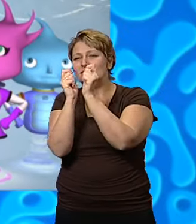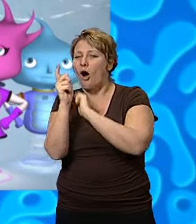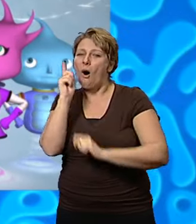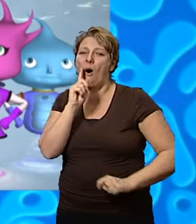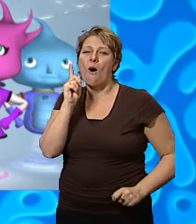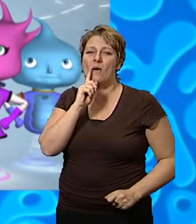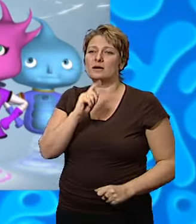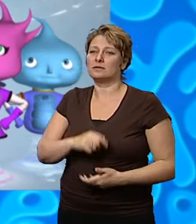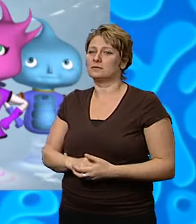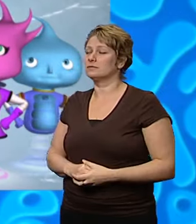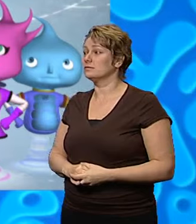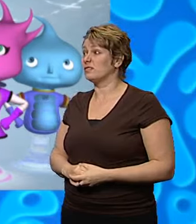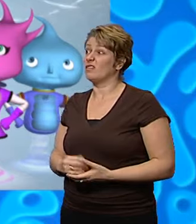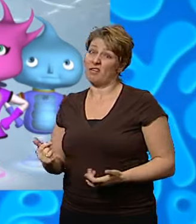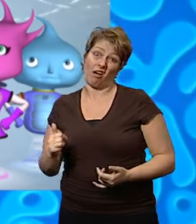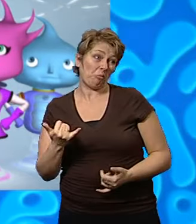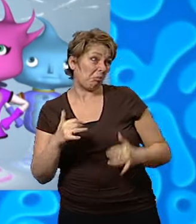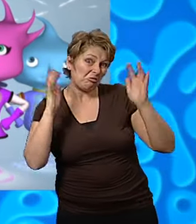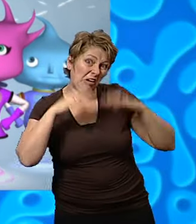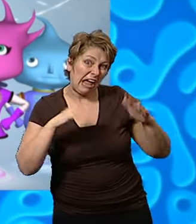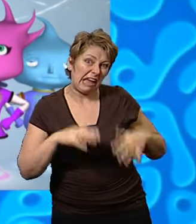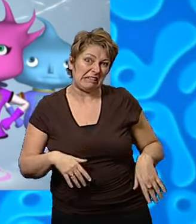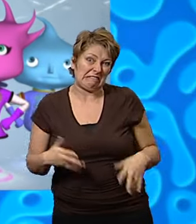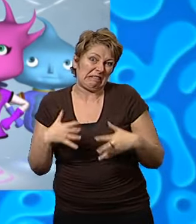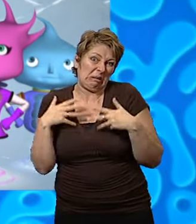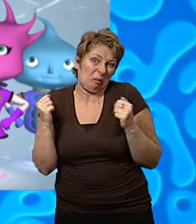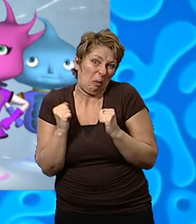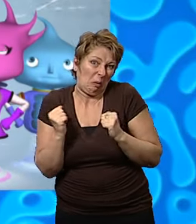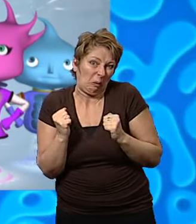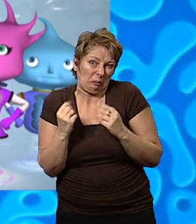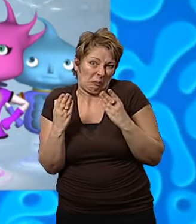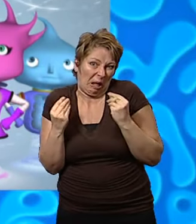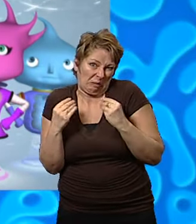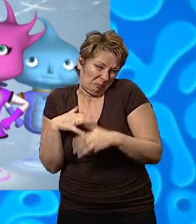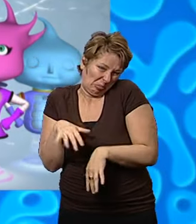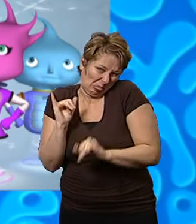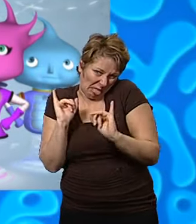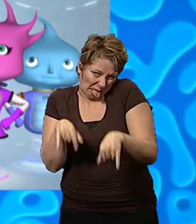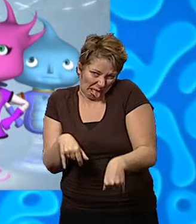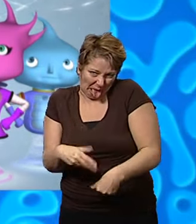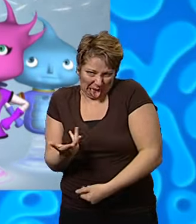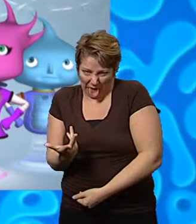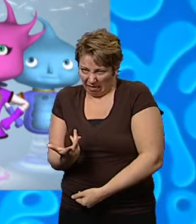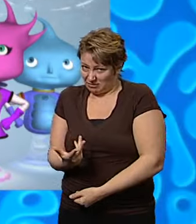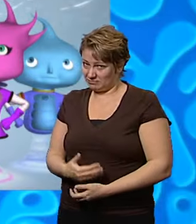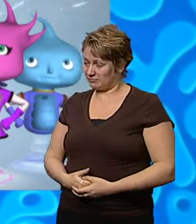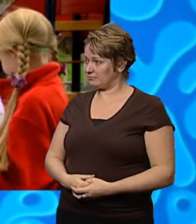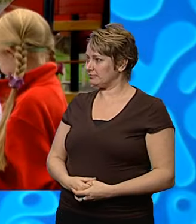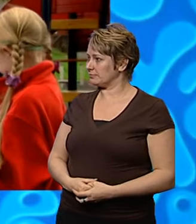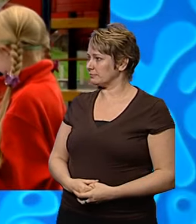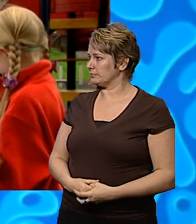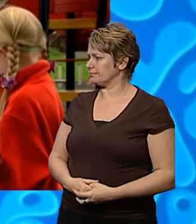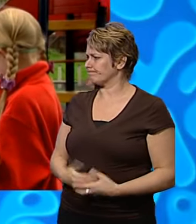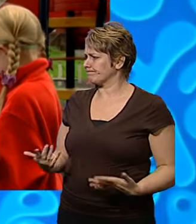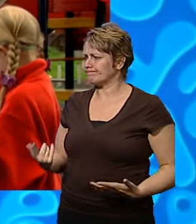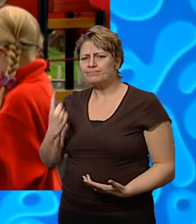Oh, yes. Unless it's raining, of course, and everything feels cold, damp and wet. Nasty. What's